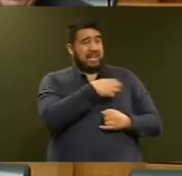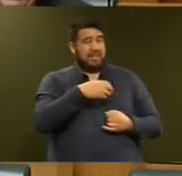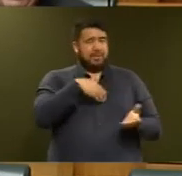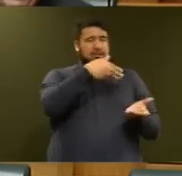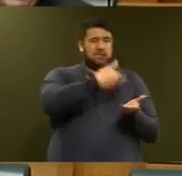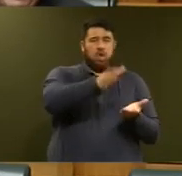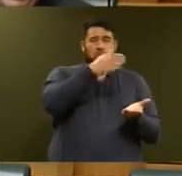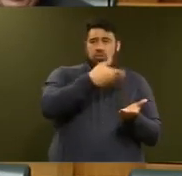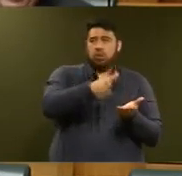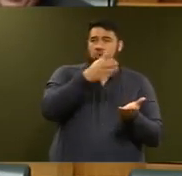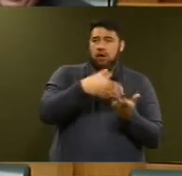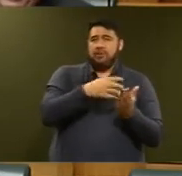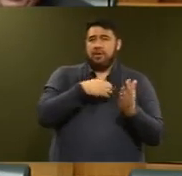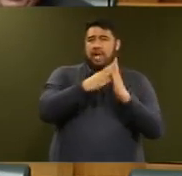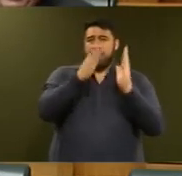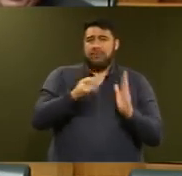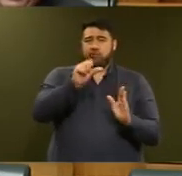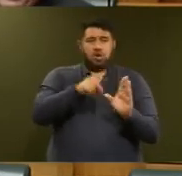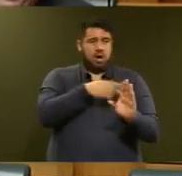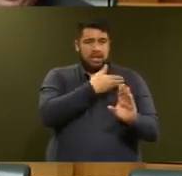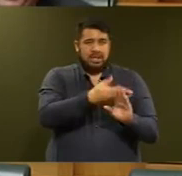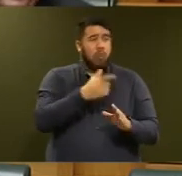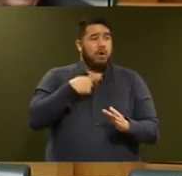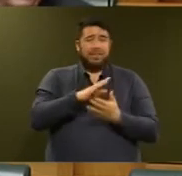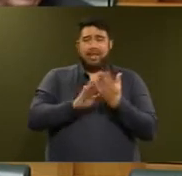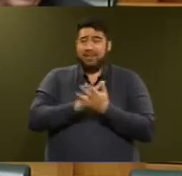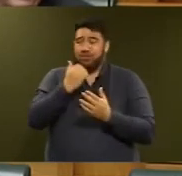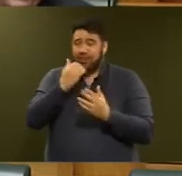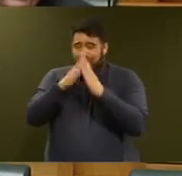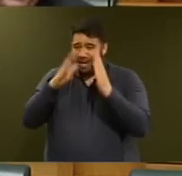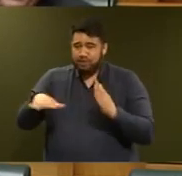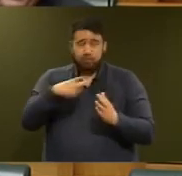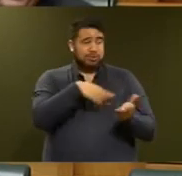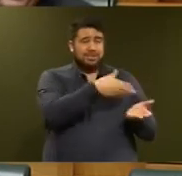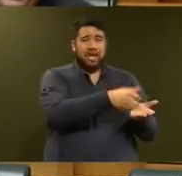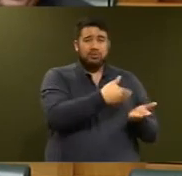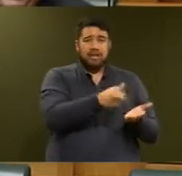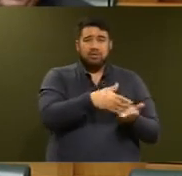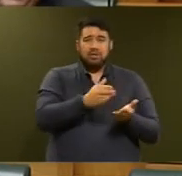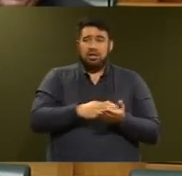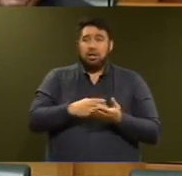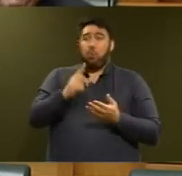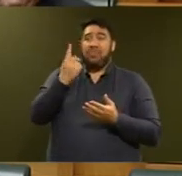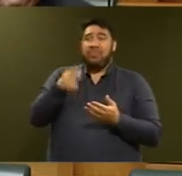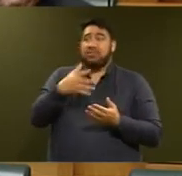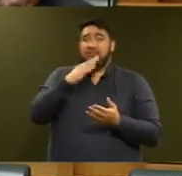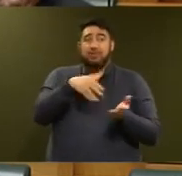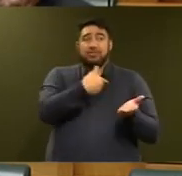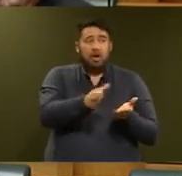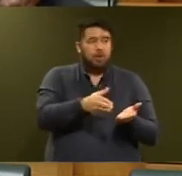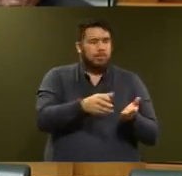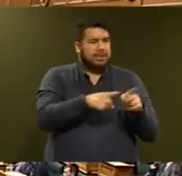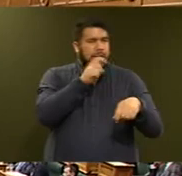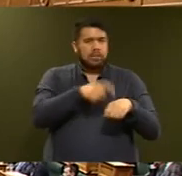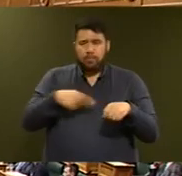for nine years reducing the total stock of public housing by 1,500 in the middle of a housing